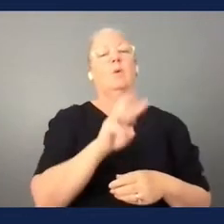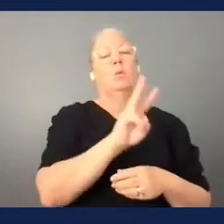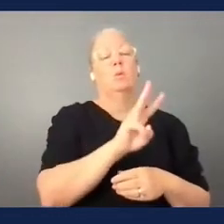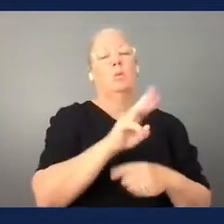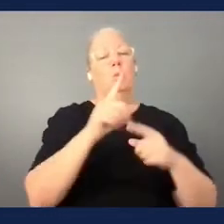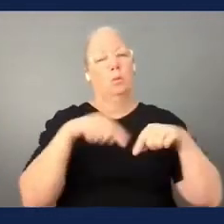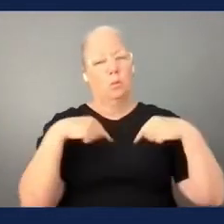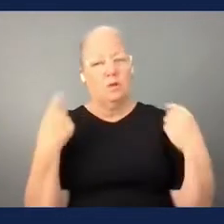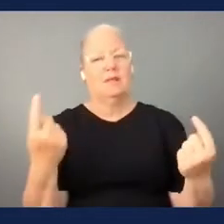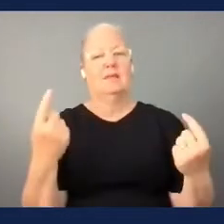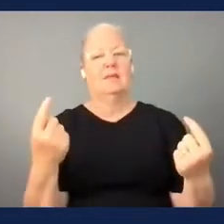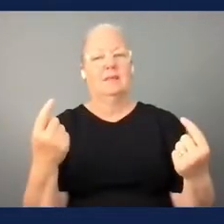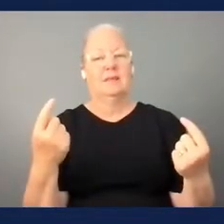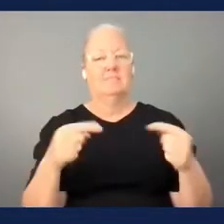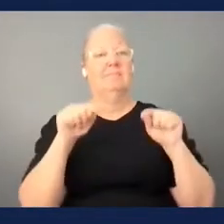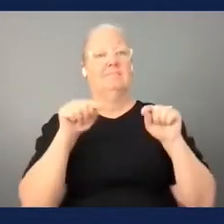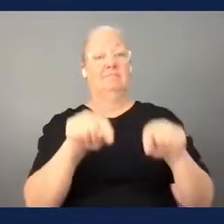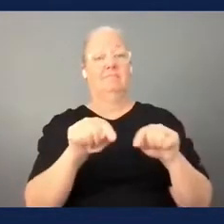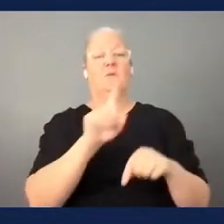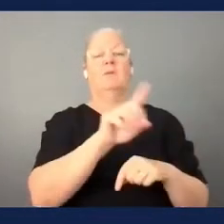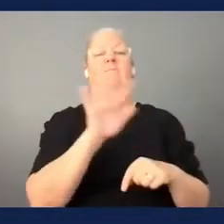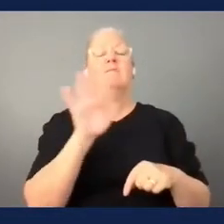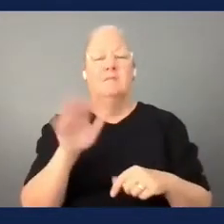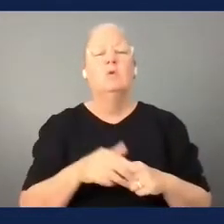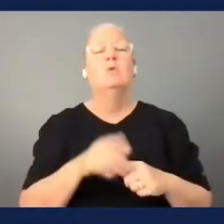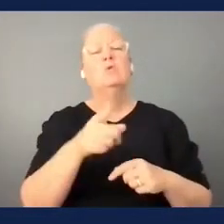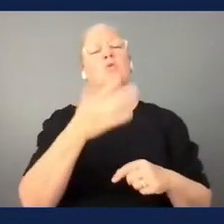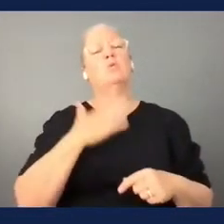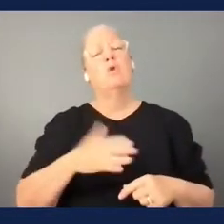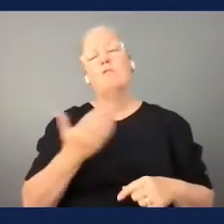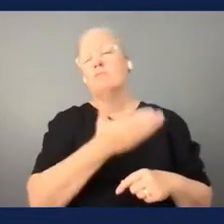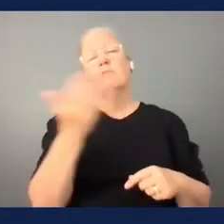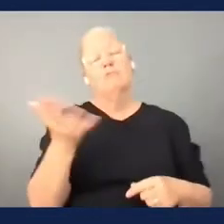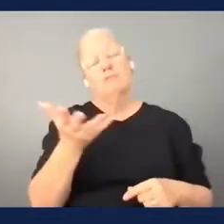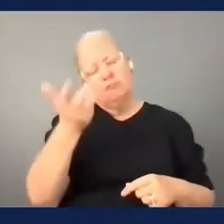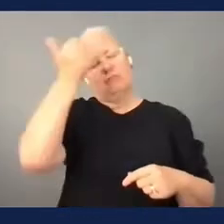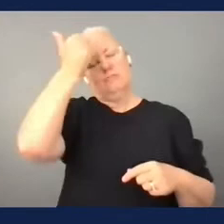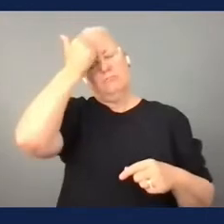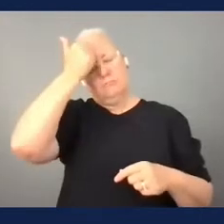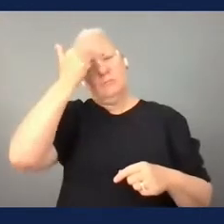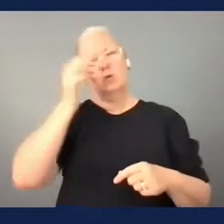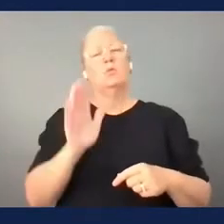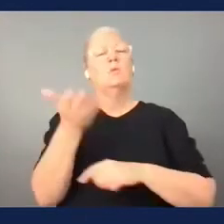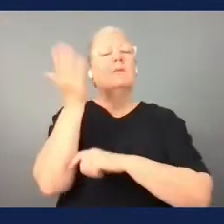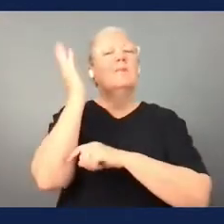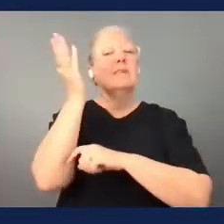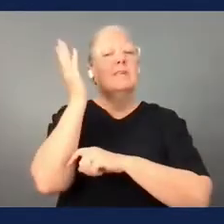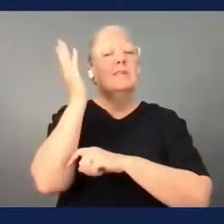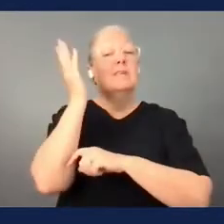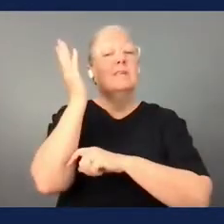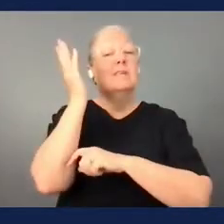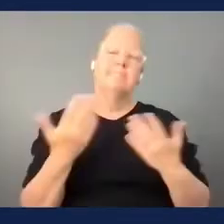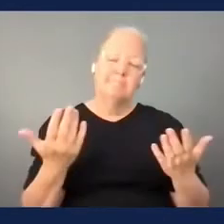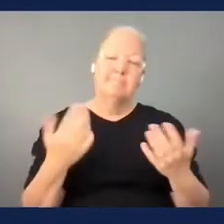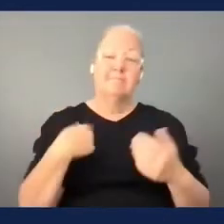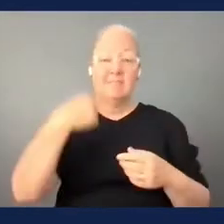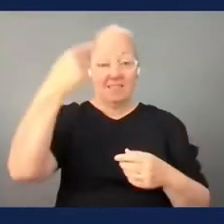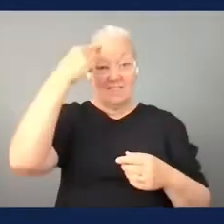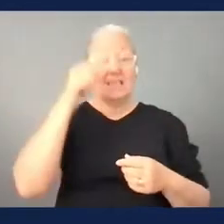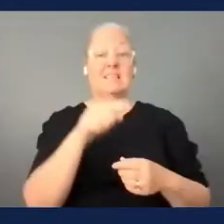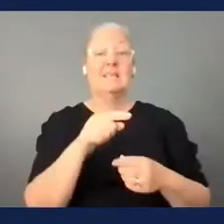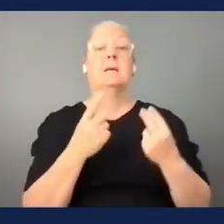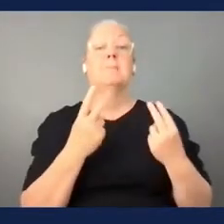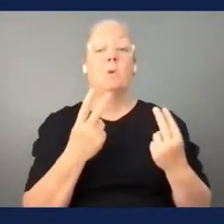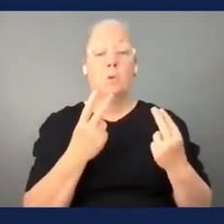remember from your presentation today i think the key thing i want everyone to remember is that everyone can contribute towards the success of this